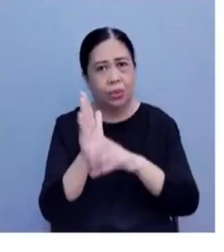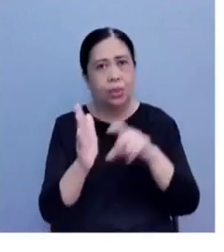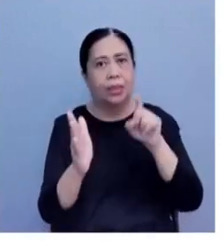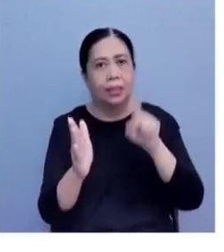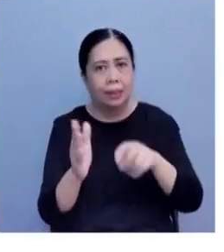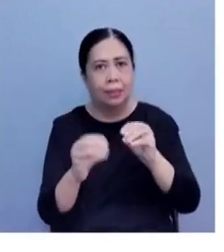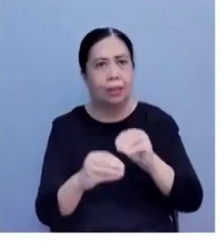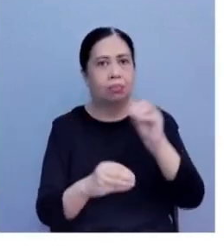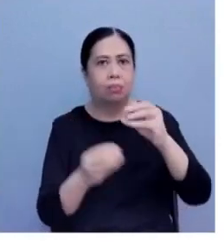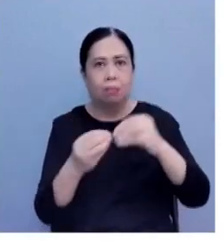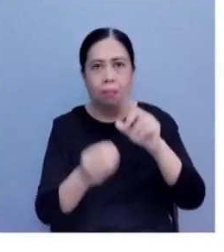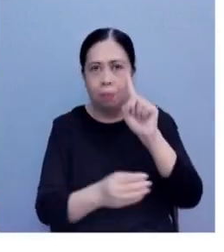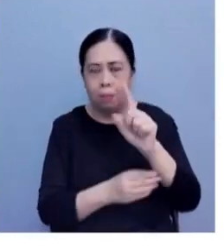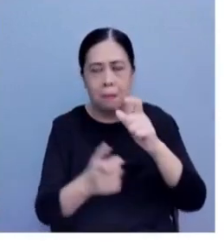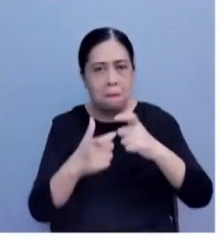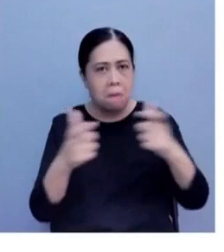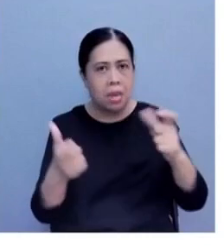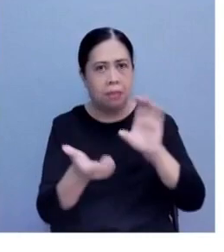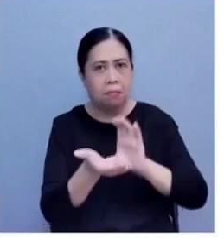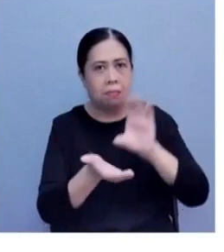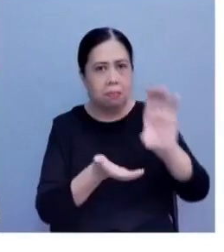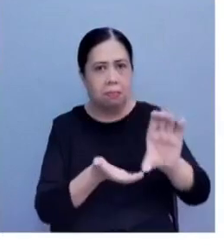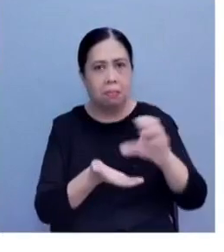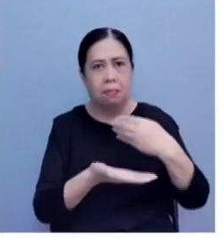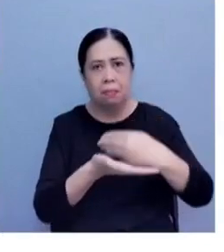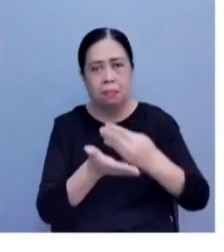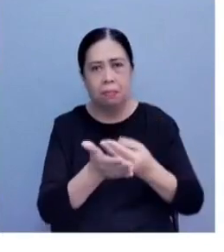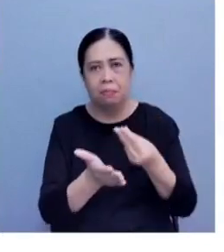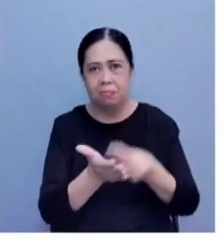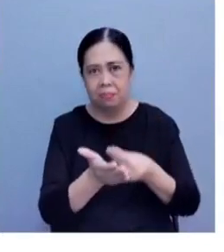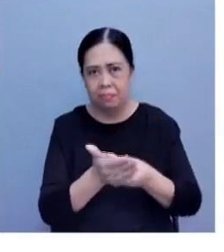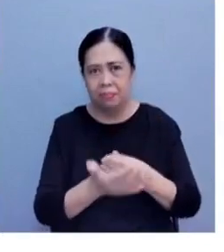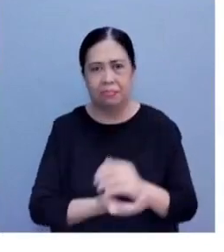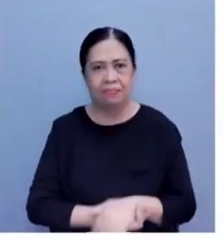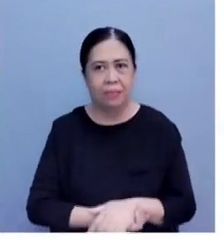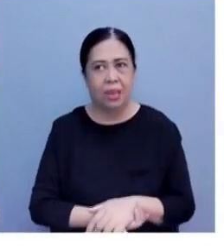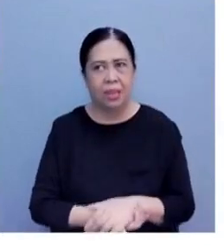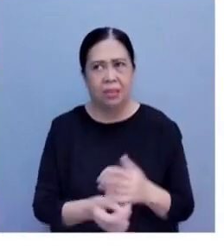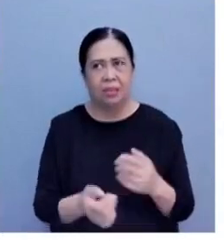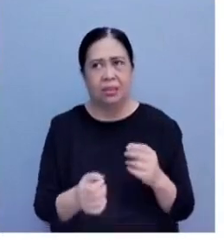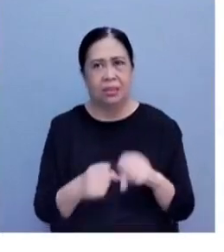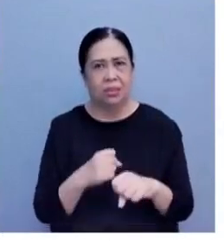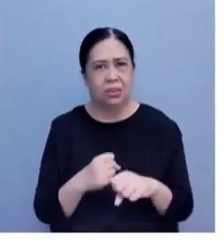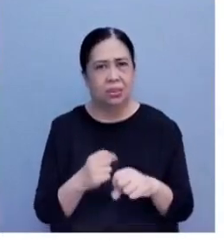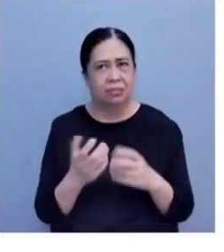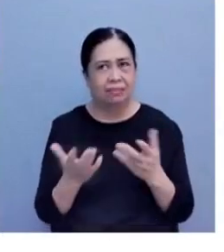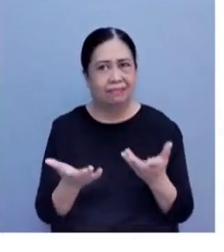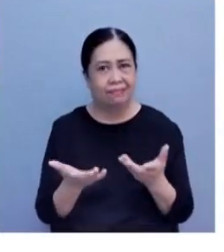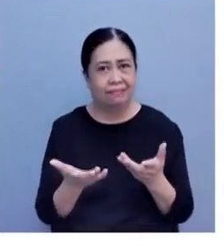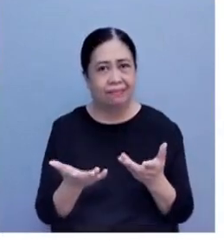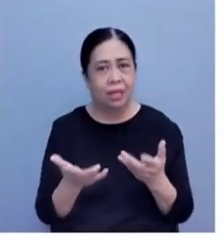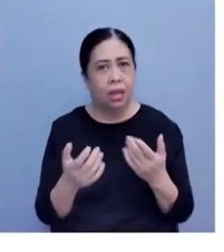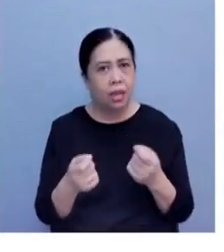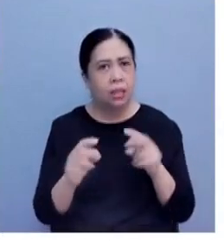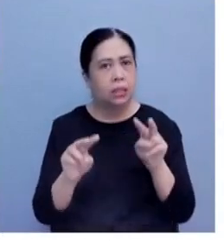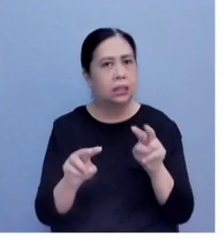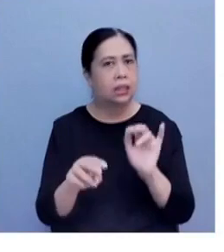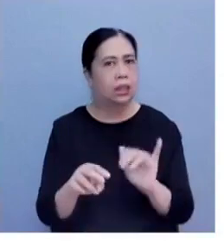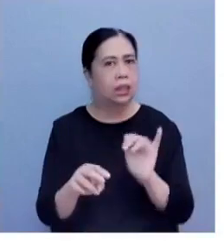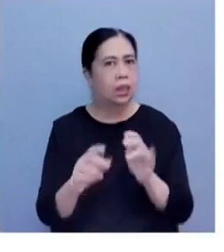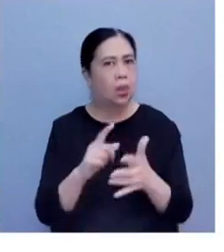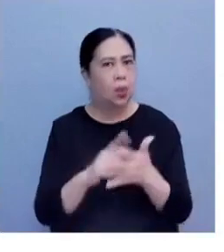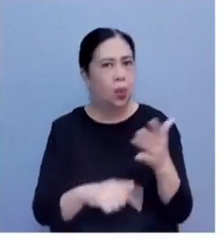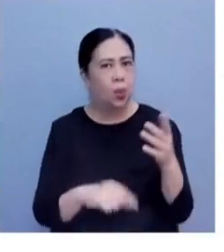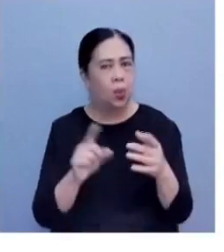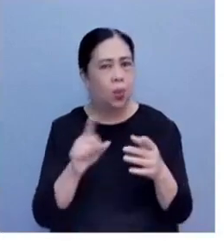pinaglalaanan ng pinakamataas na budget allocation. Kaya with that, nakita natin kung ano